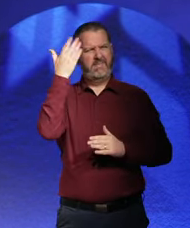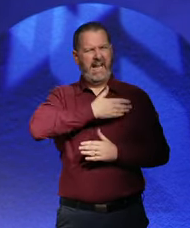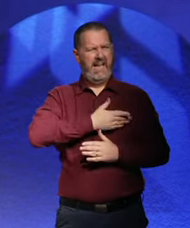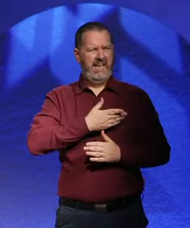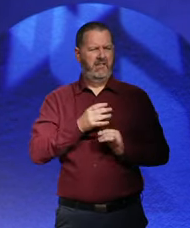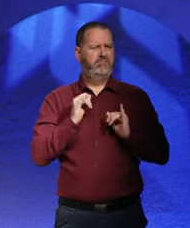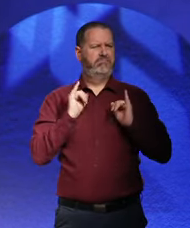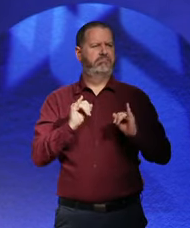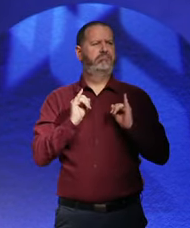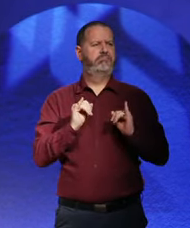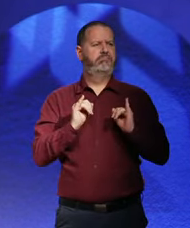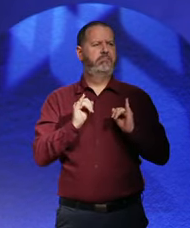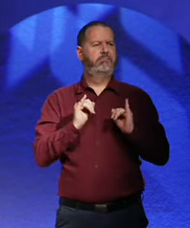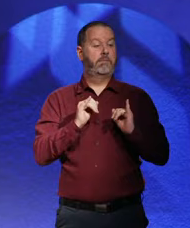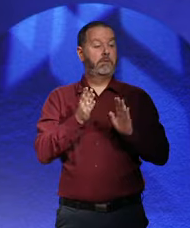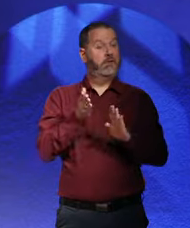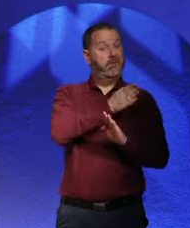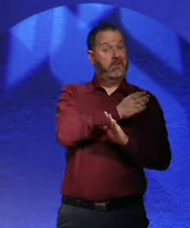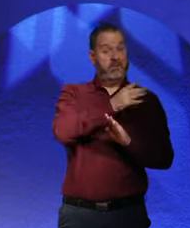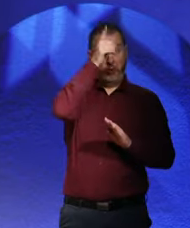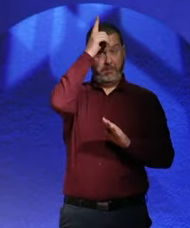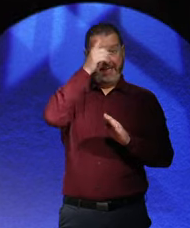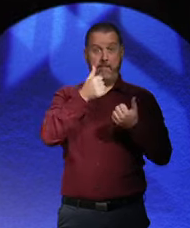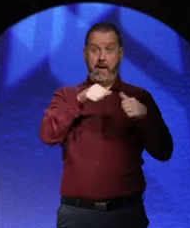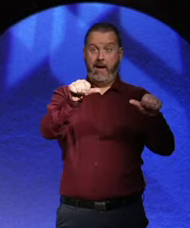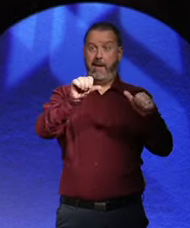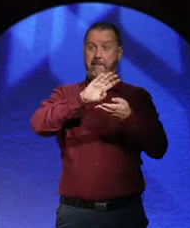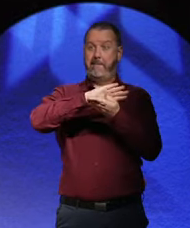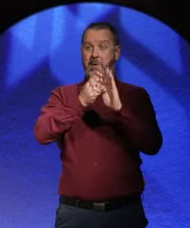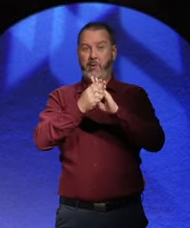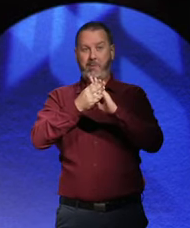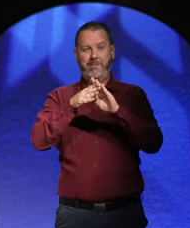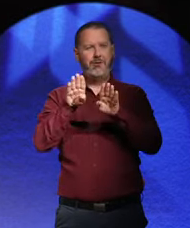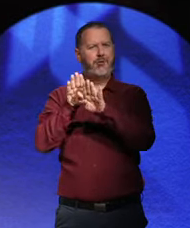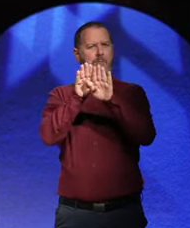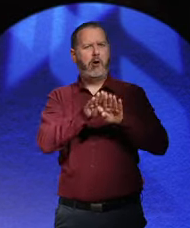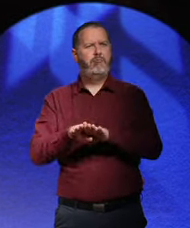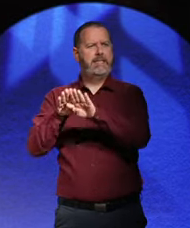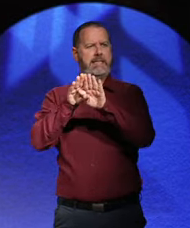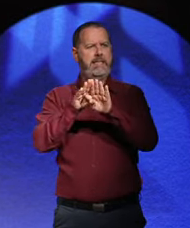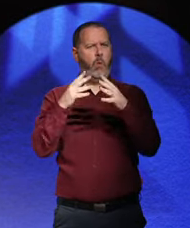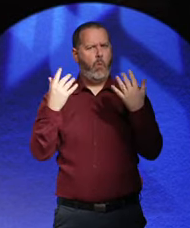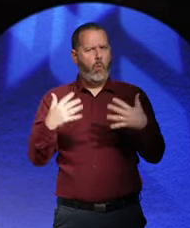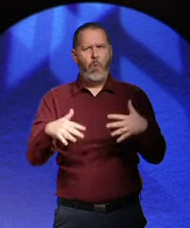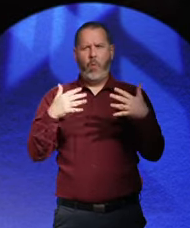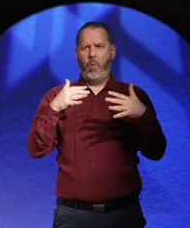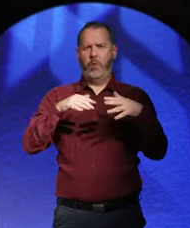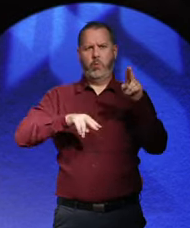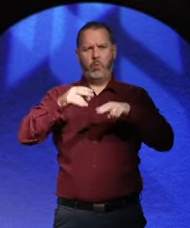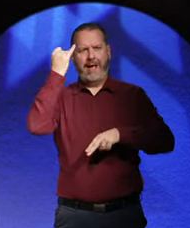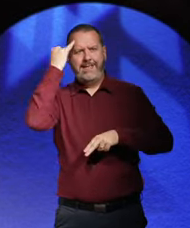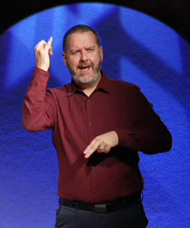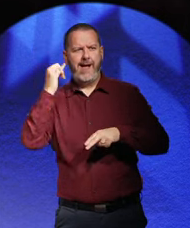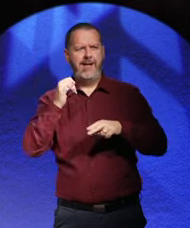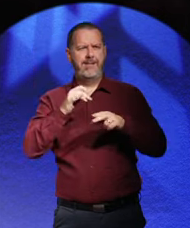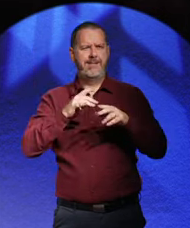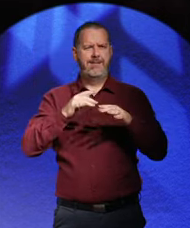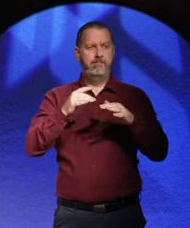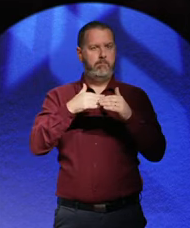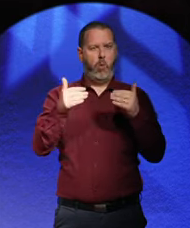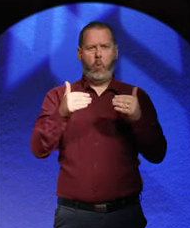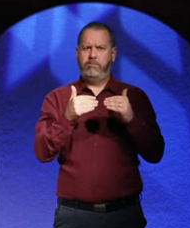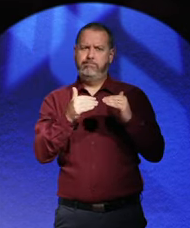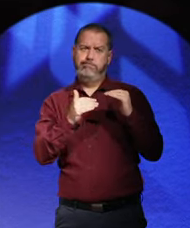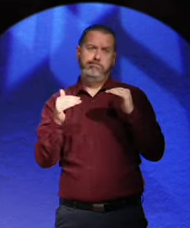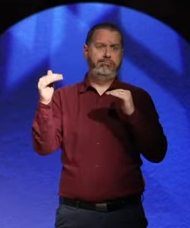becomes a democracy and, in many ways, the most far-reaching and innovative democracy in Europe, in many